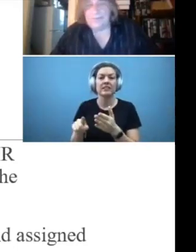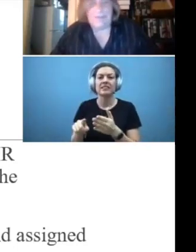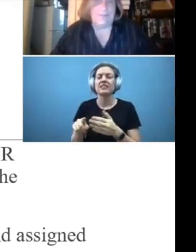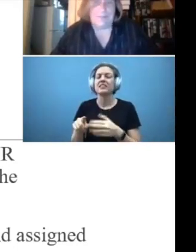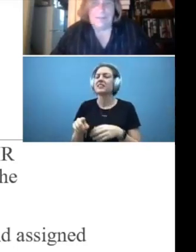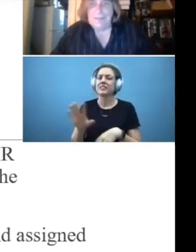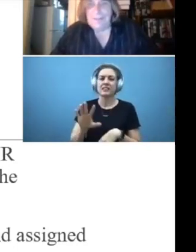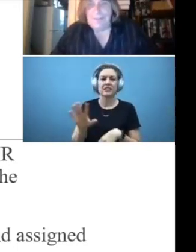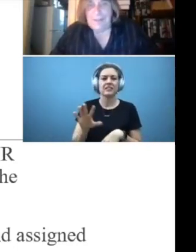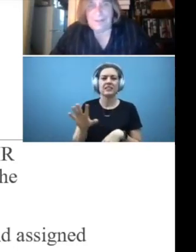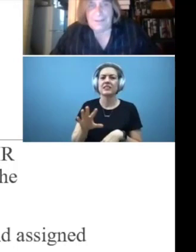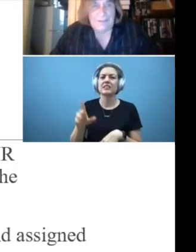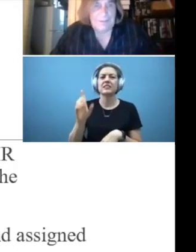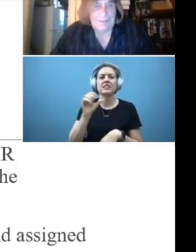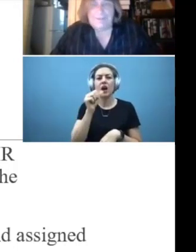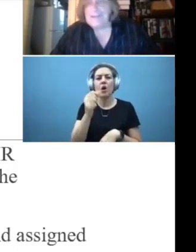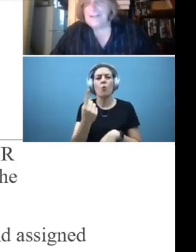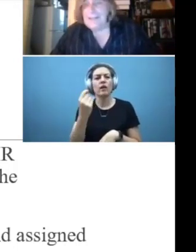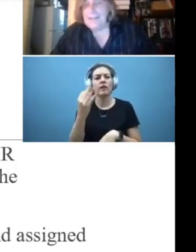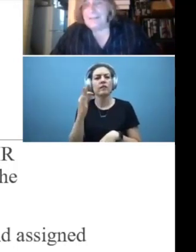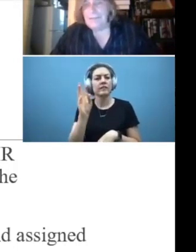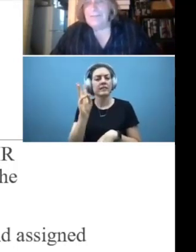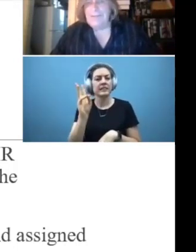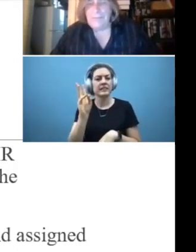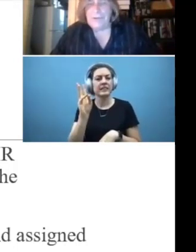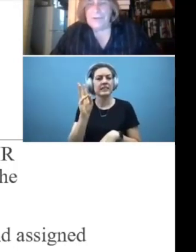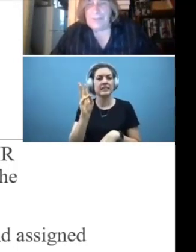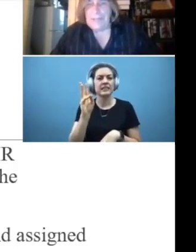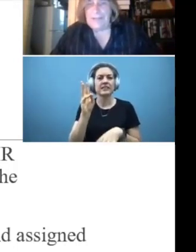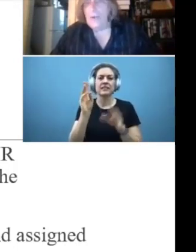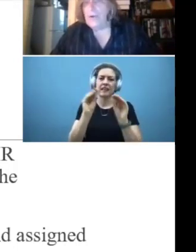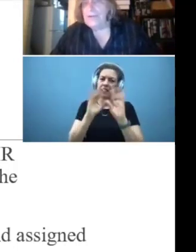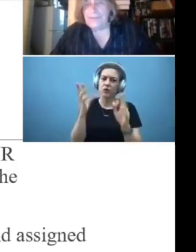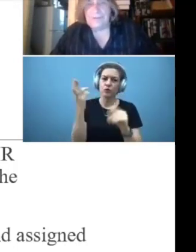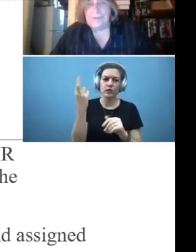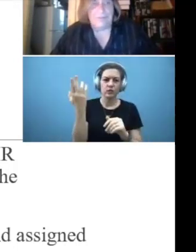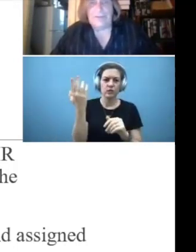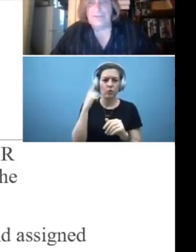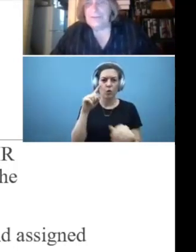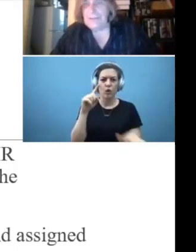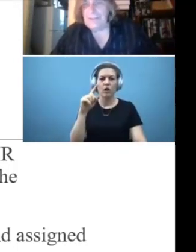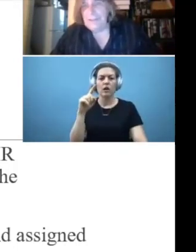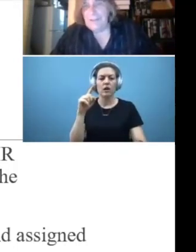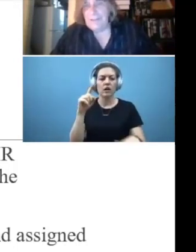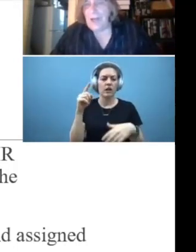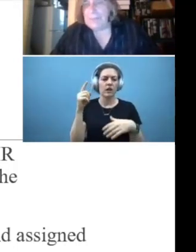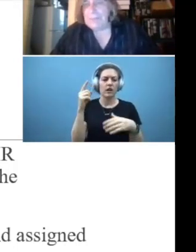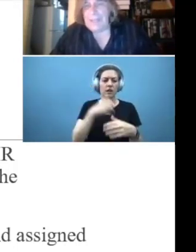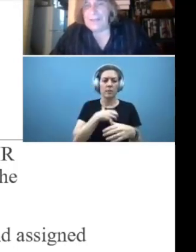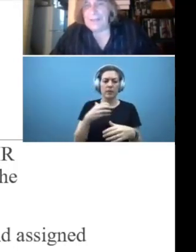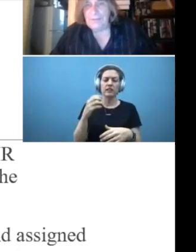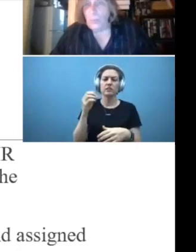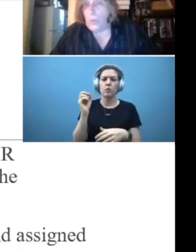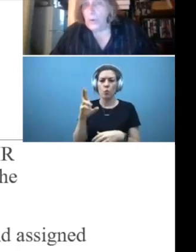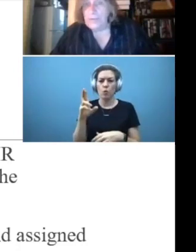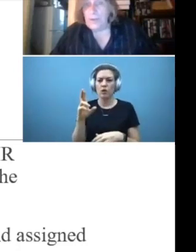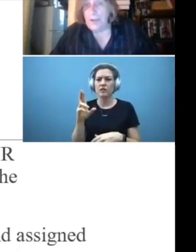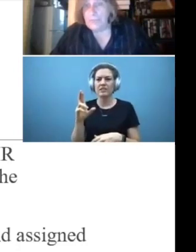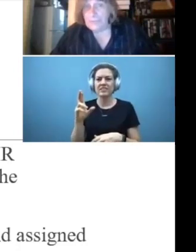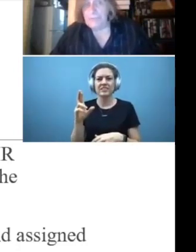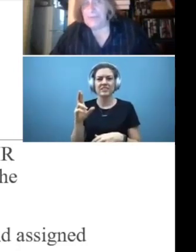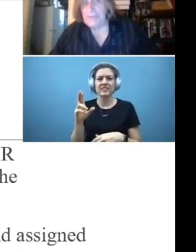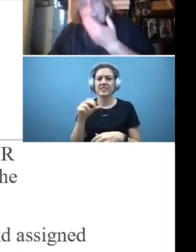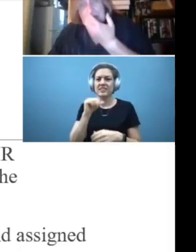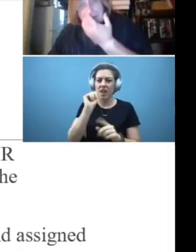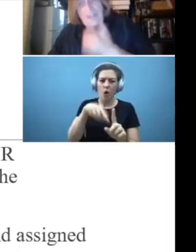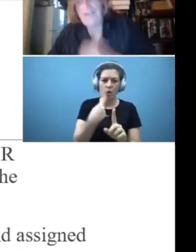one of the six, uh, articulated reasons for a complaint, nor is it sufficiently complicated to warrant an